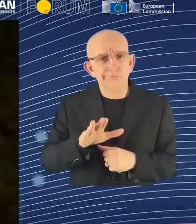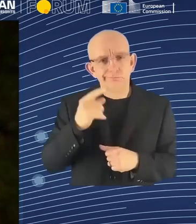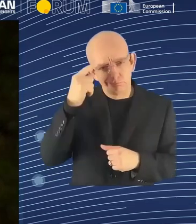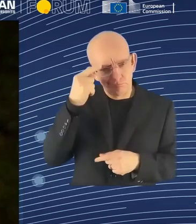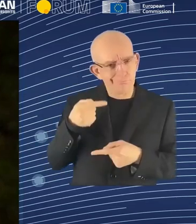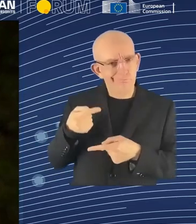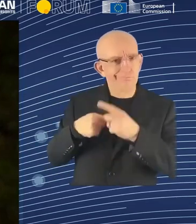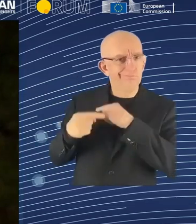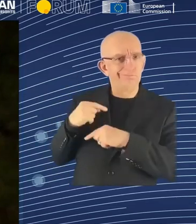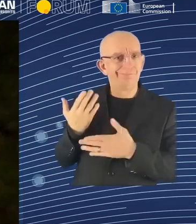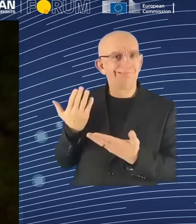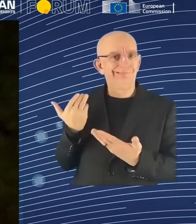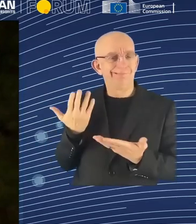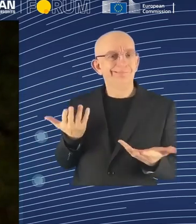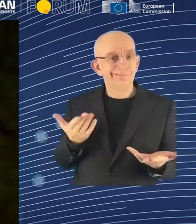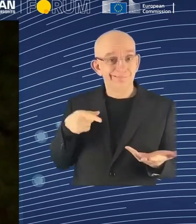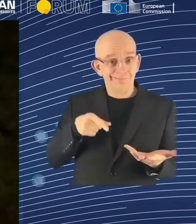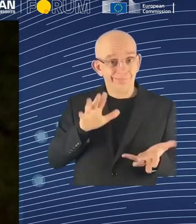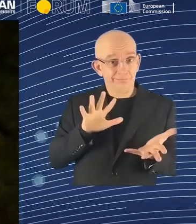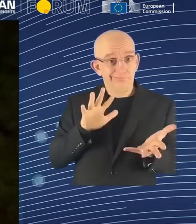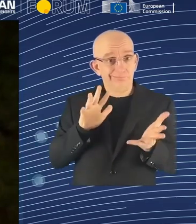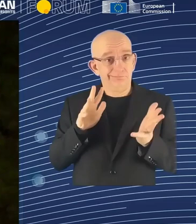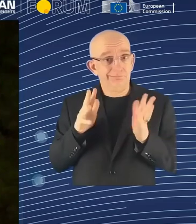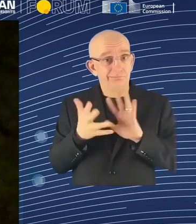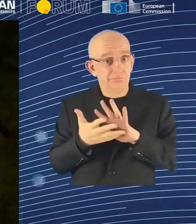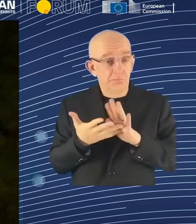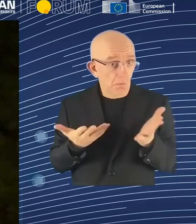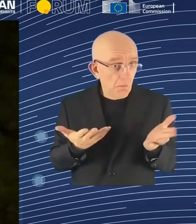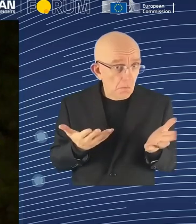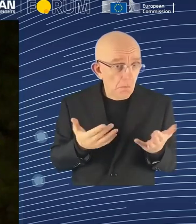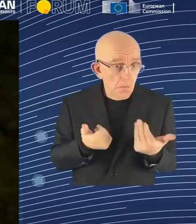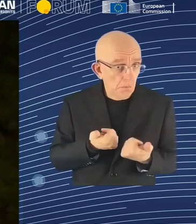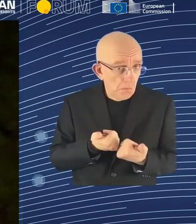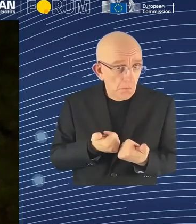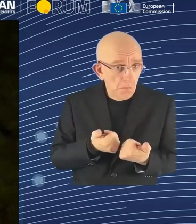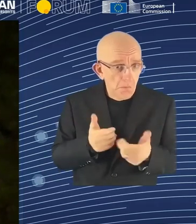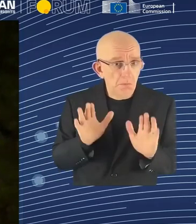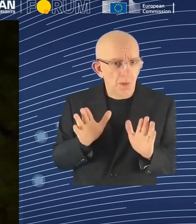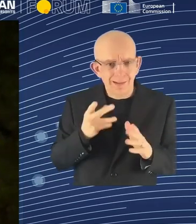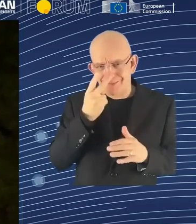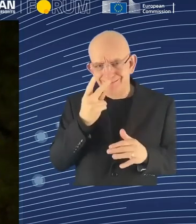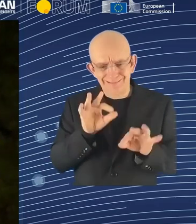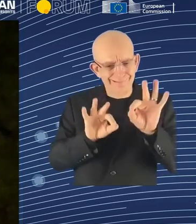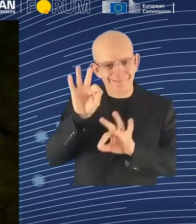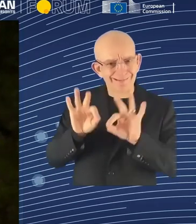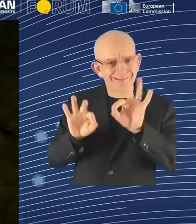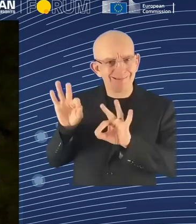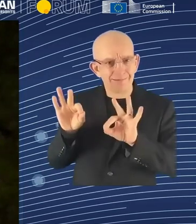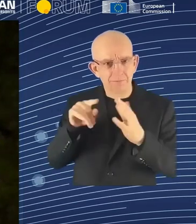wanted to pull out there is 60% of the jobs of today didn't exist in 1940.